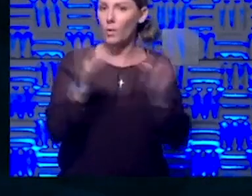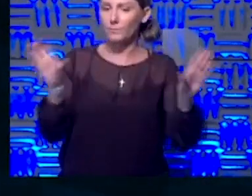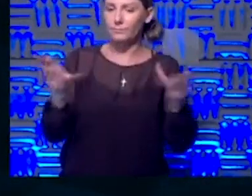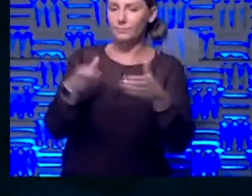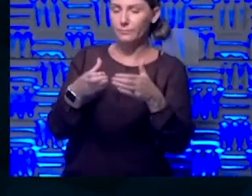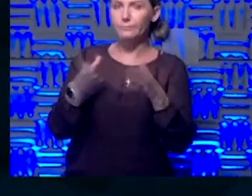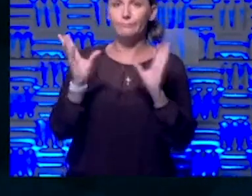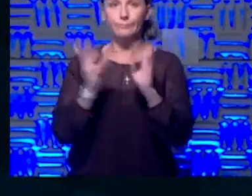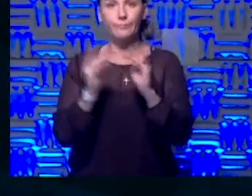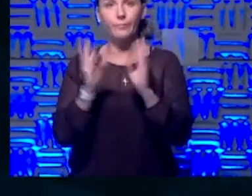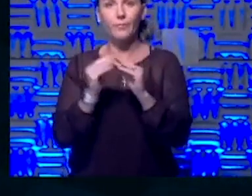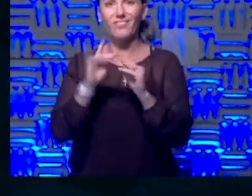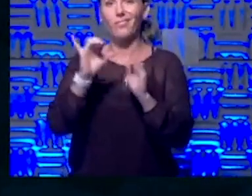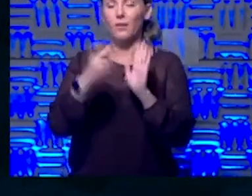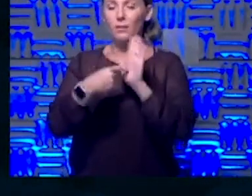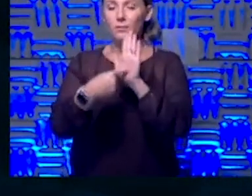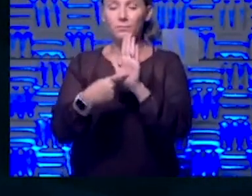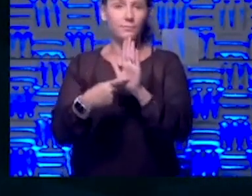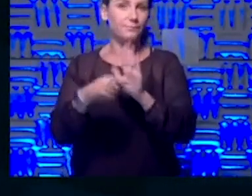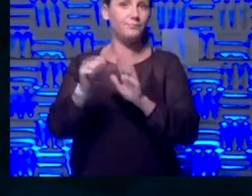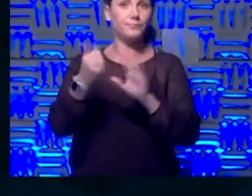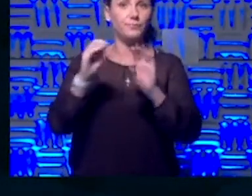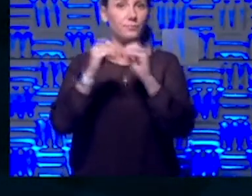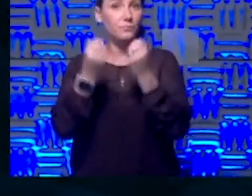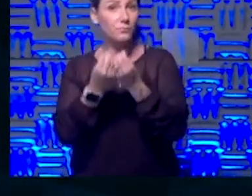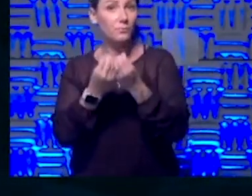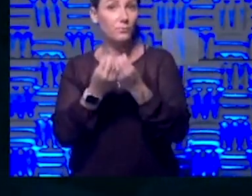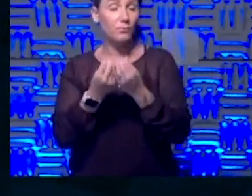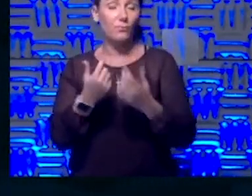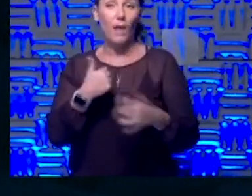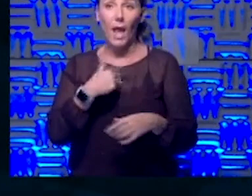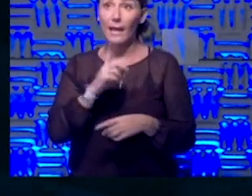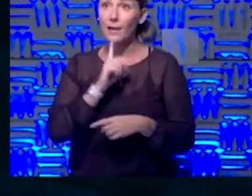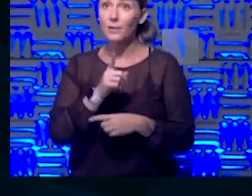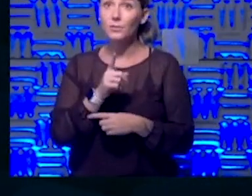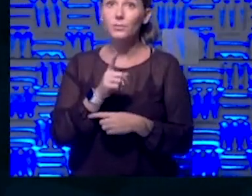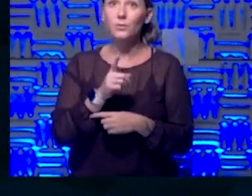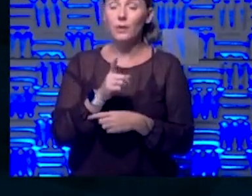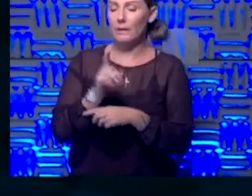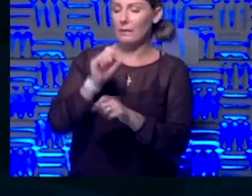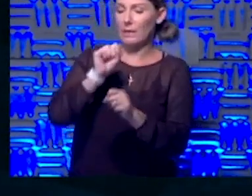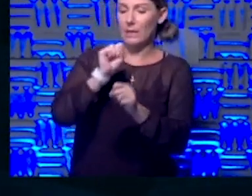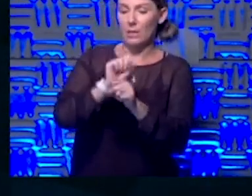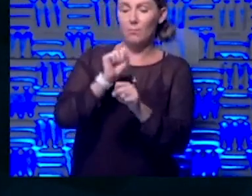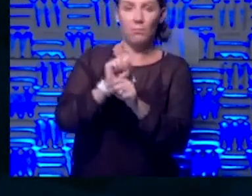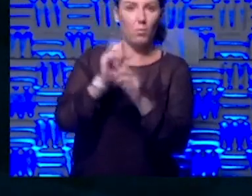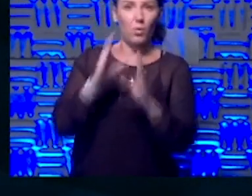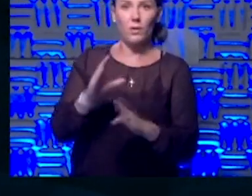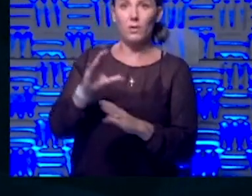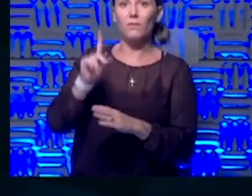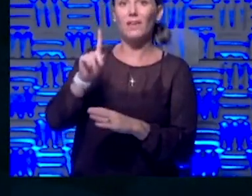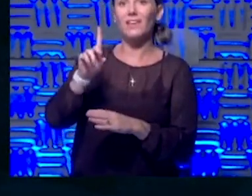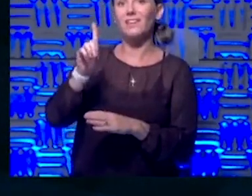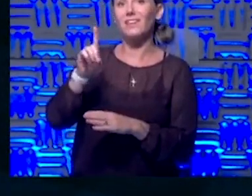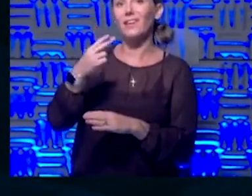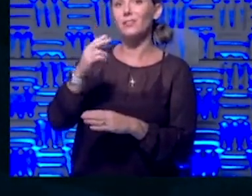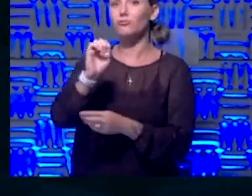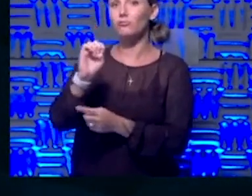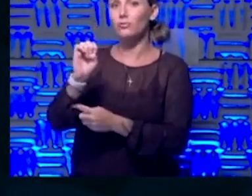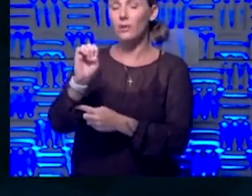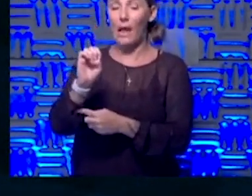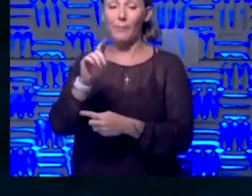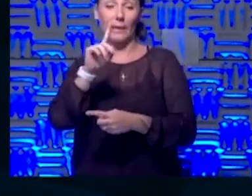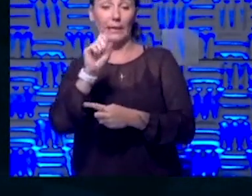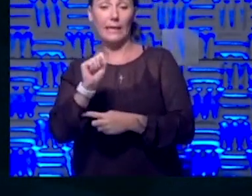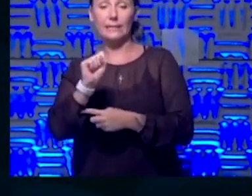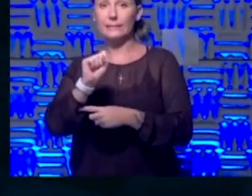as an example of other organizations, I actually am not an employee of KDHE. I am actually a Candace National Guard